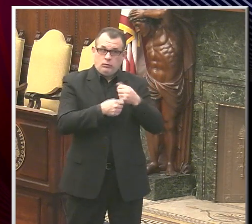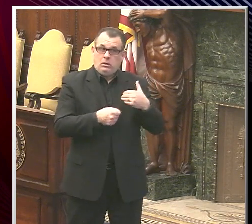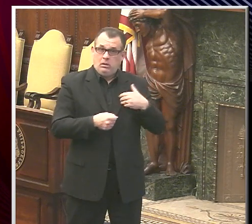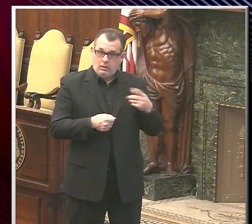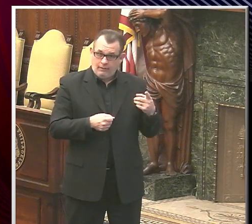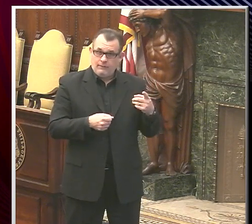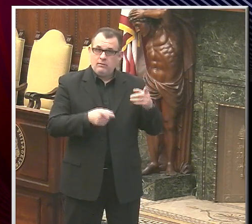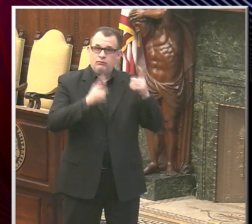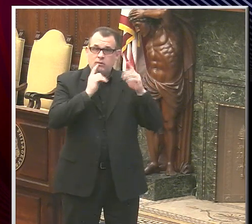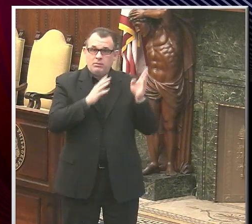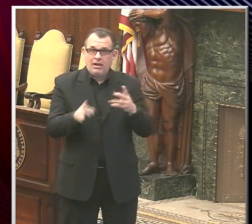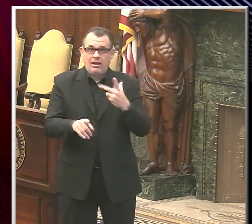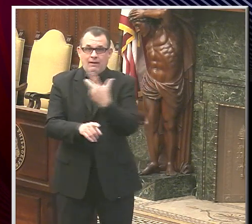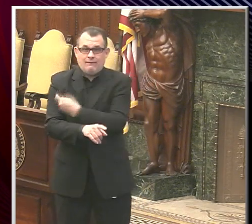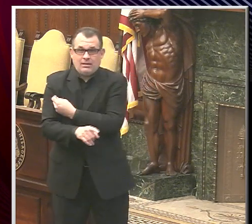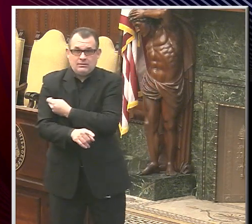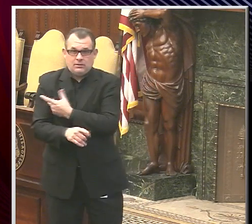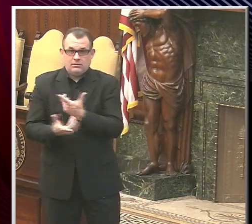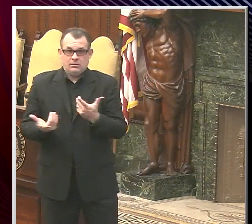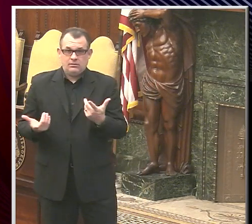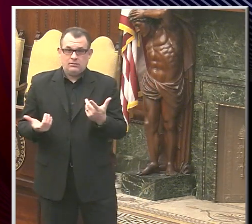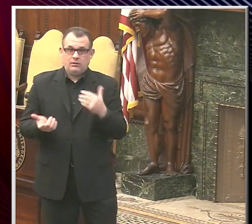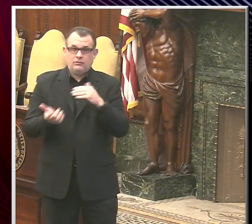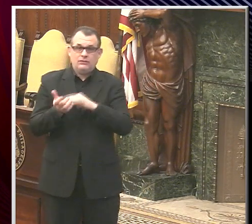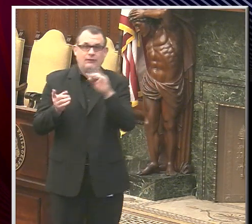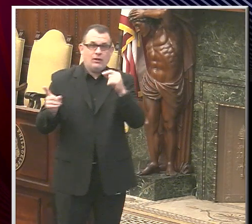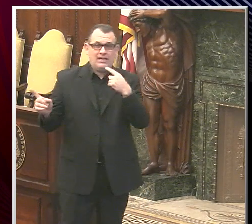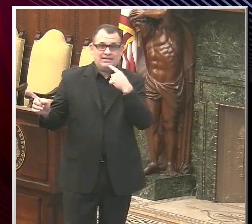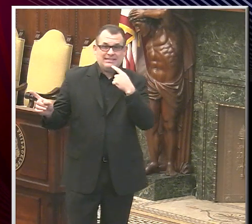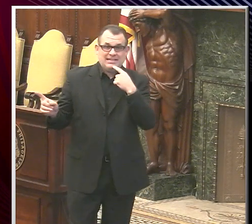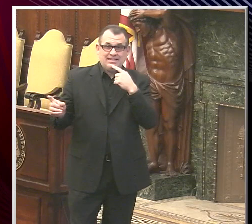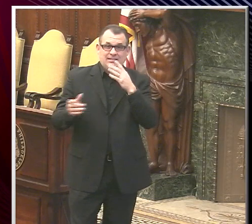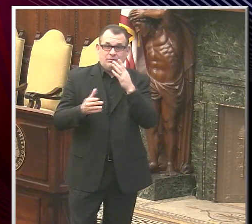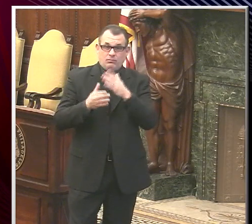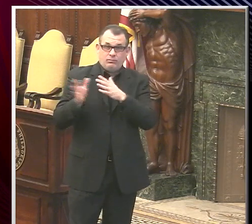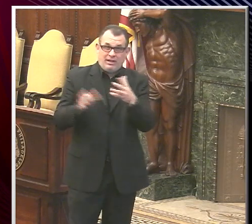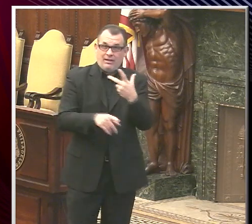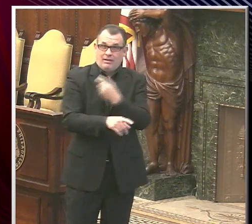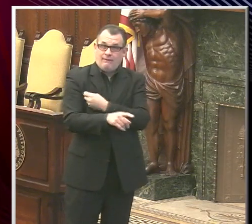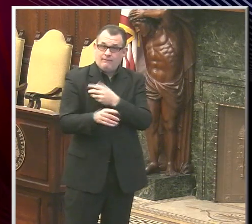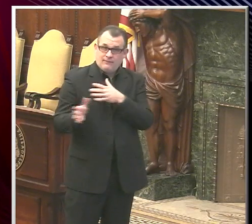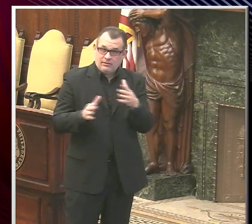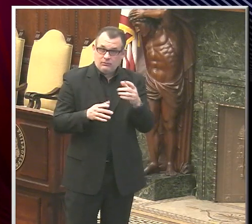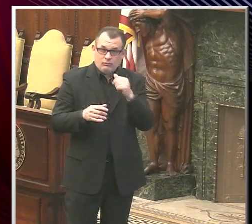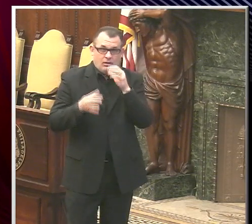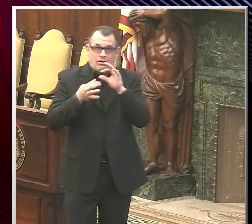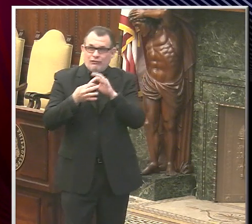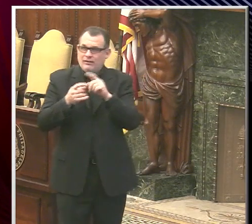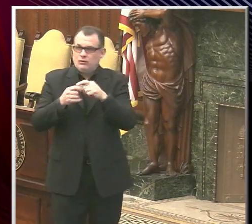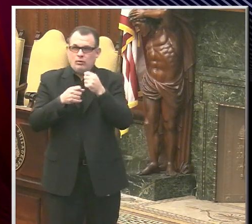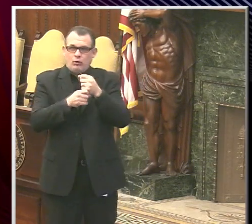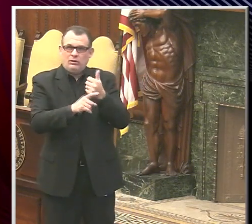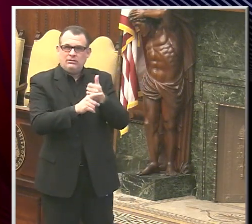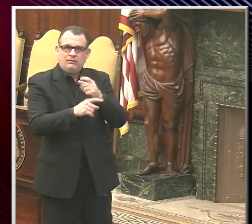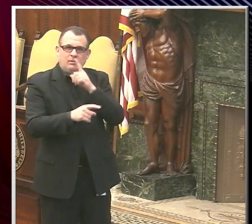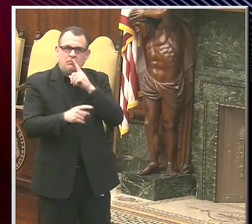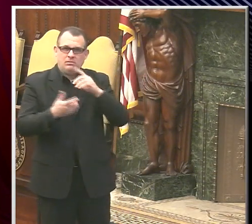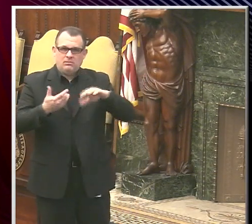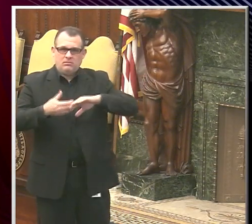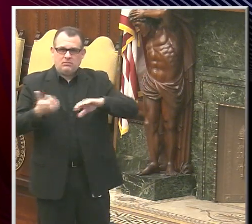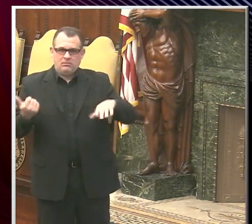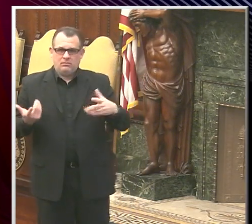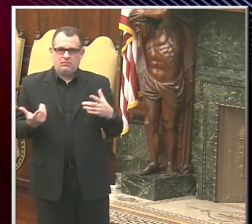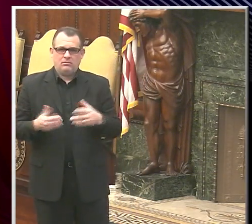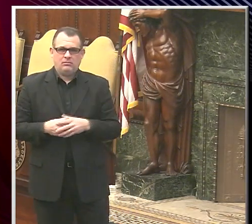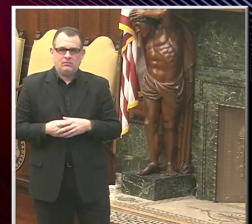was not in response to the protests yesterday. We have our frontline essential workers on a priority ranking. There's a table